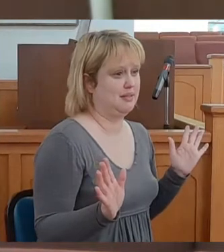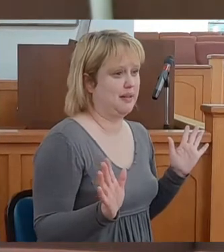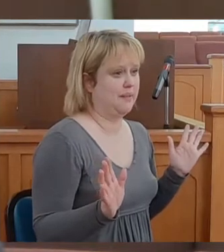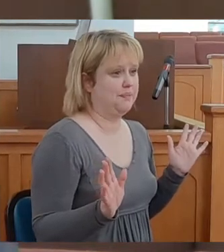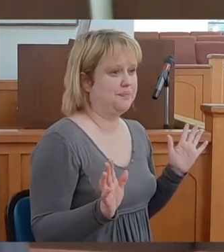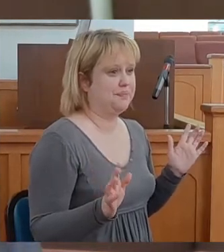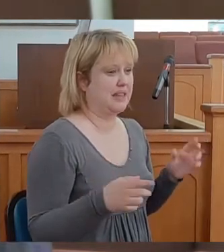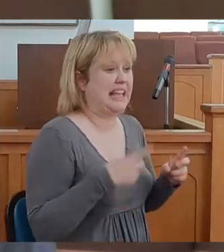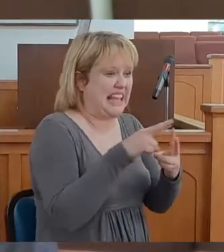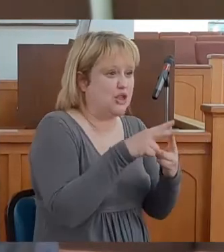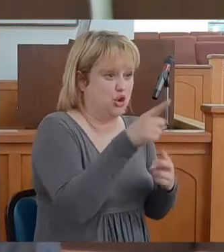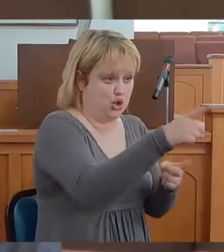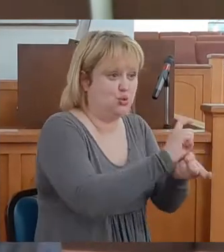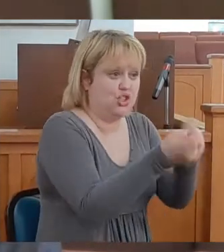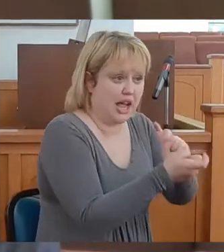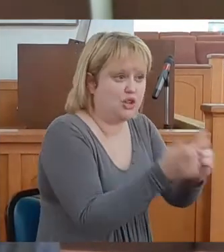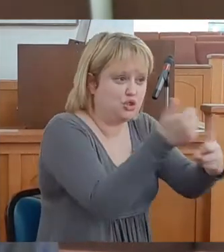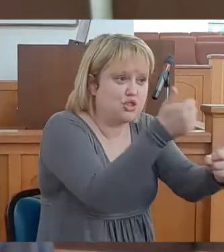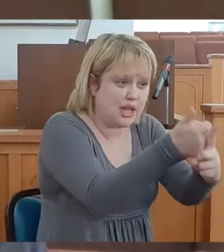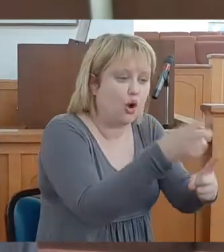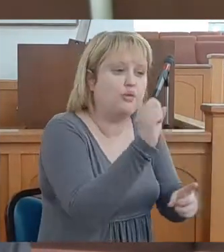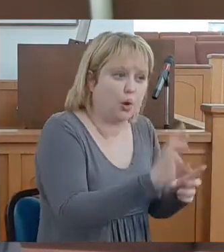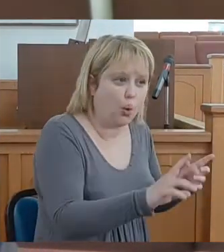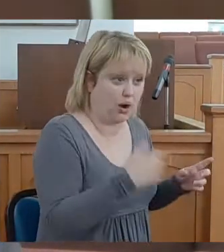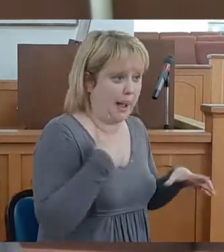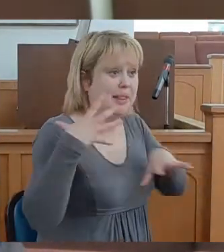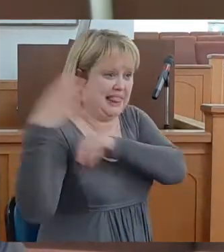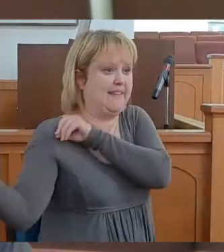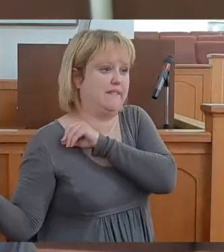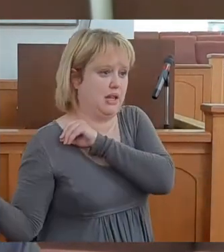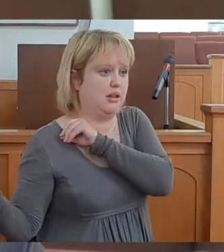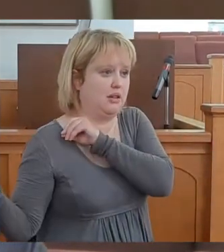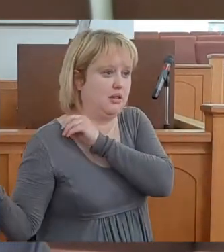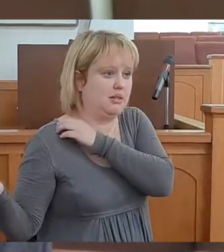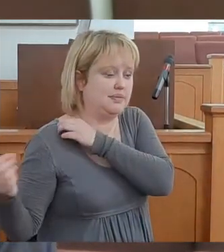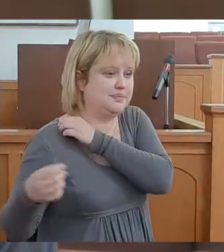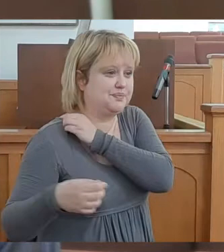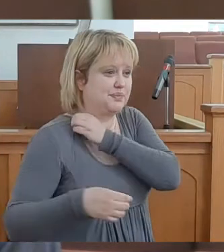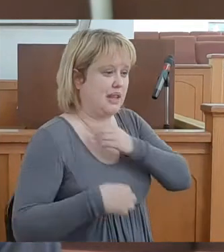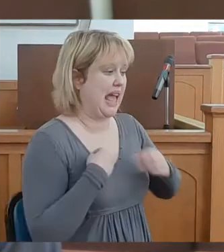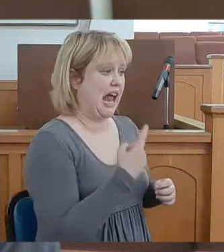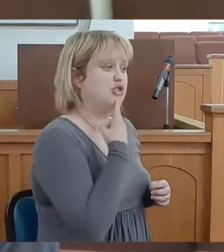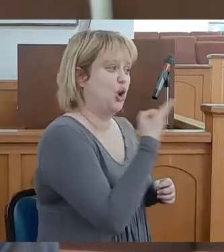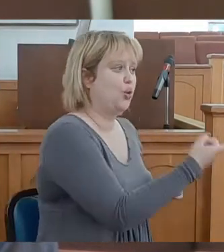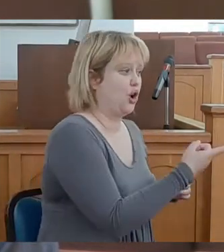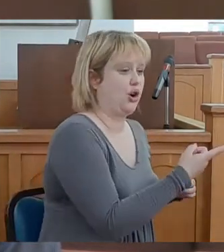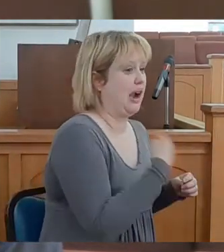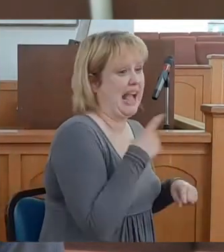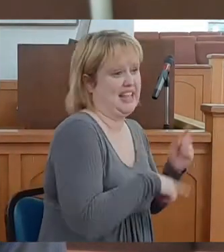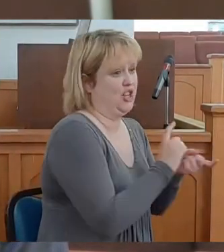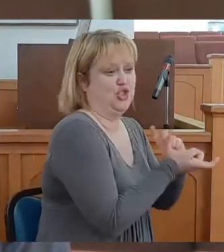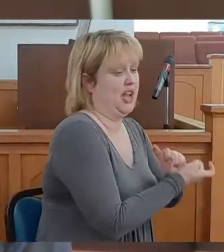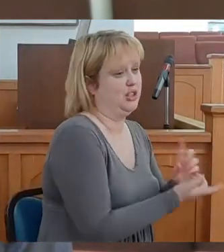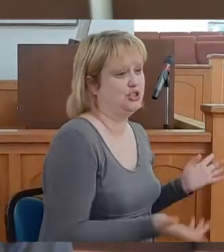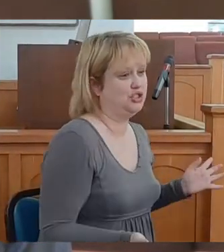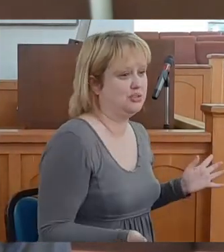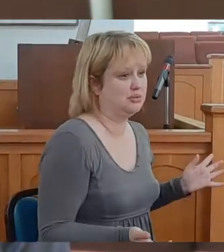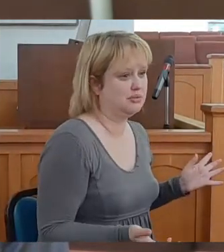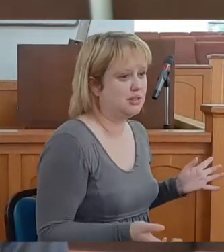Either you change or I'm leaving. I told her I couldn't change.